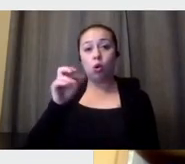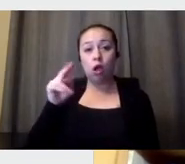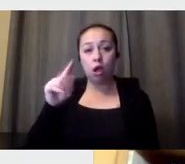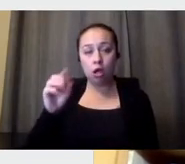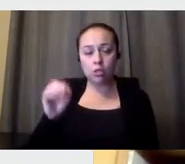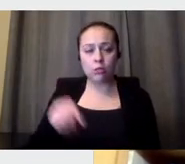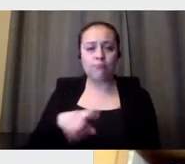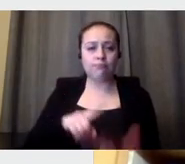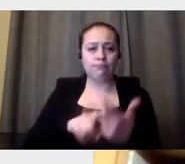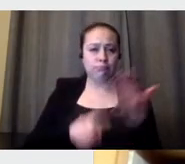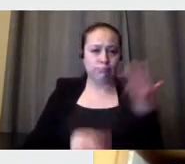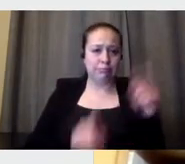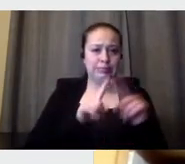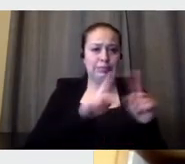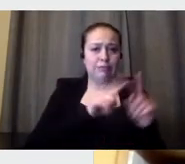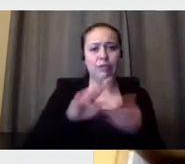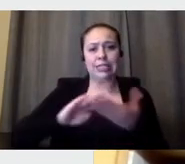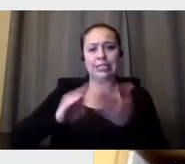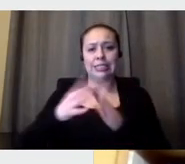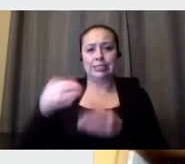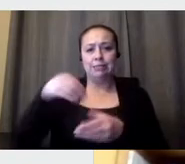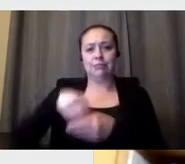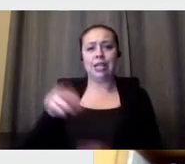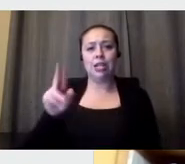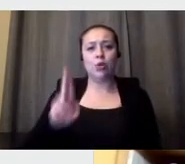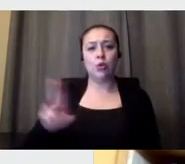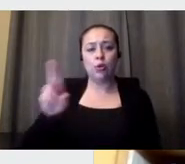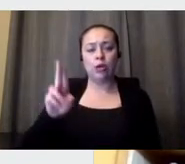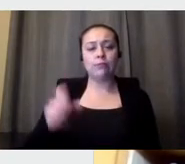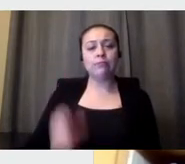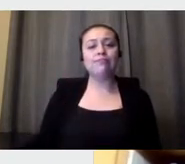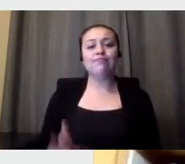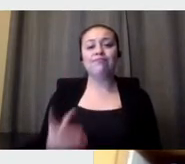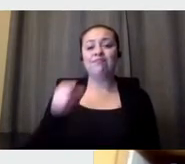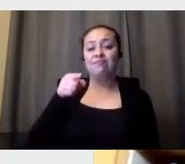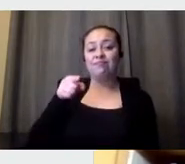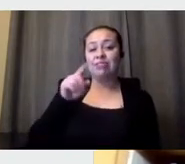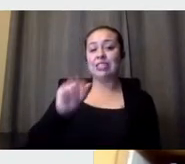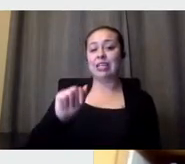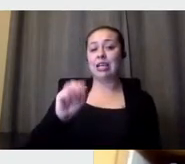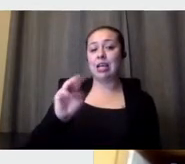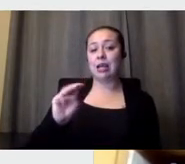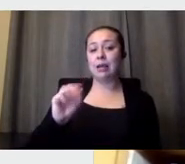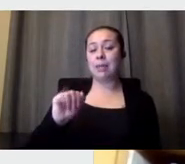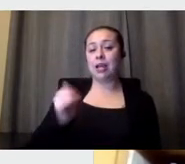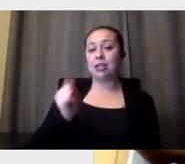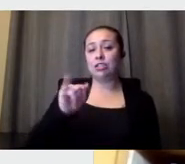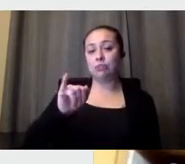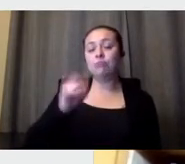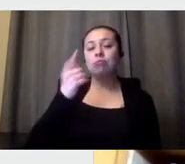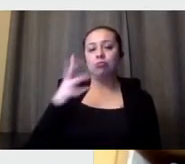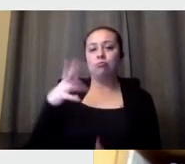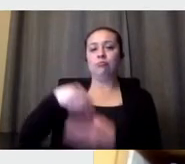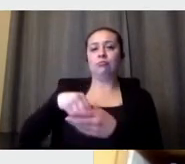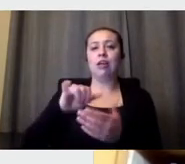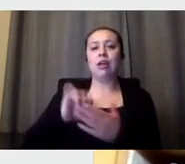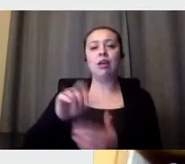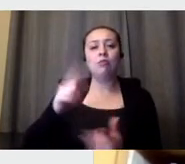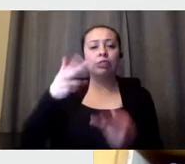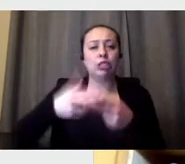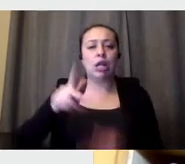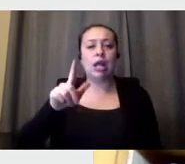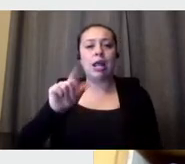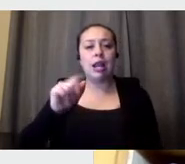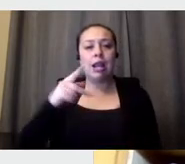Amidji established La Patria, an Uruguayan graphic design archive which seeks to rescue and